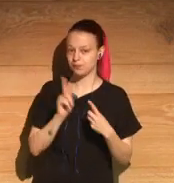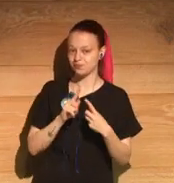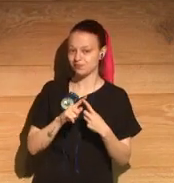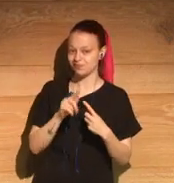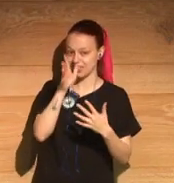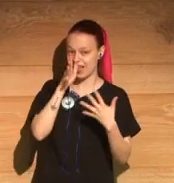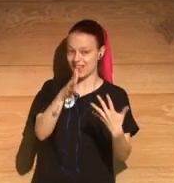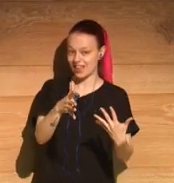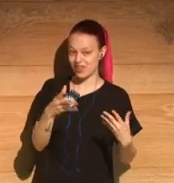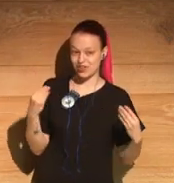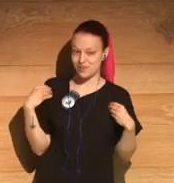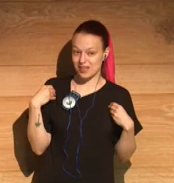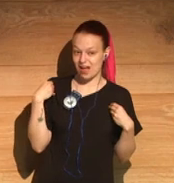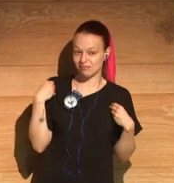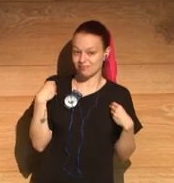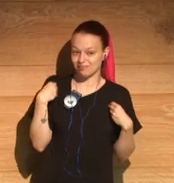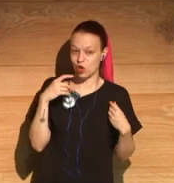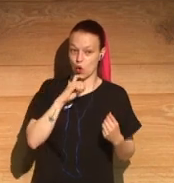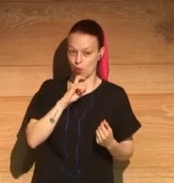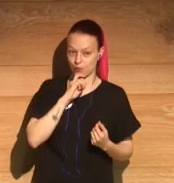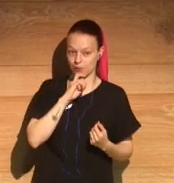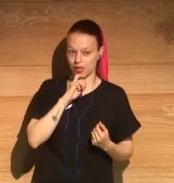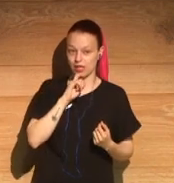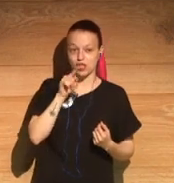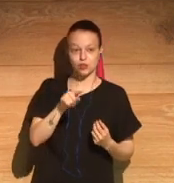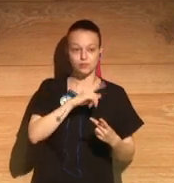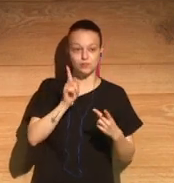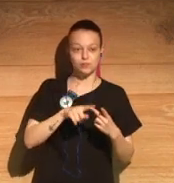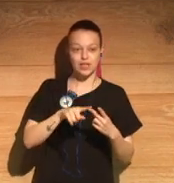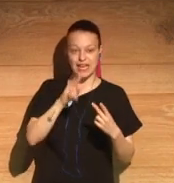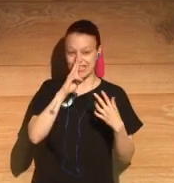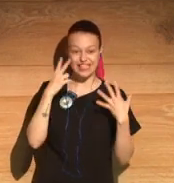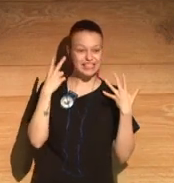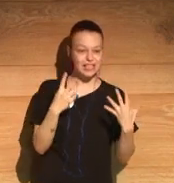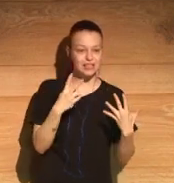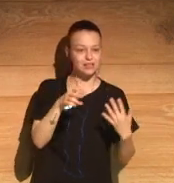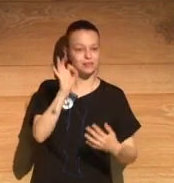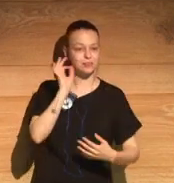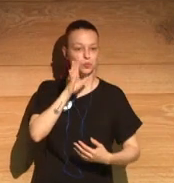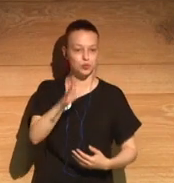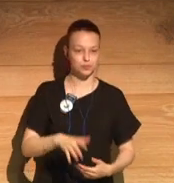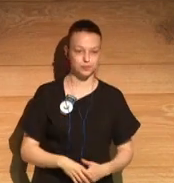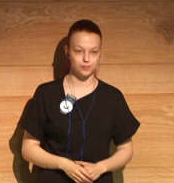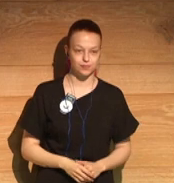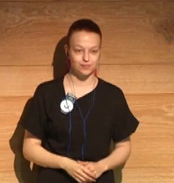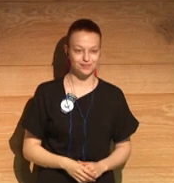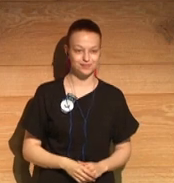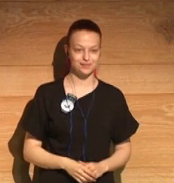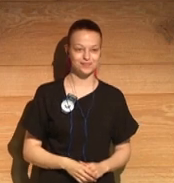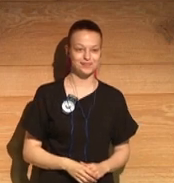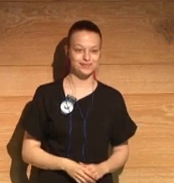ask you something. John, what do you think your life will be in 10 years, or 7 years? And why did you use this, choose this number 7?